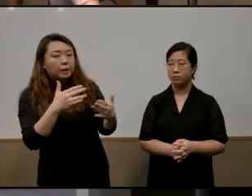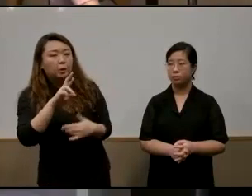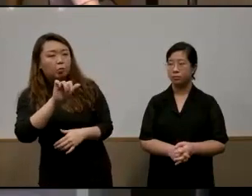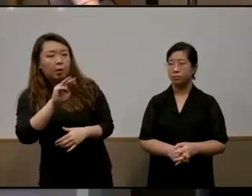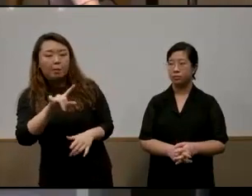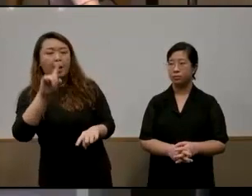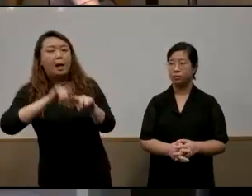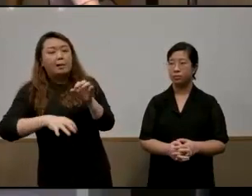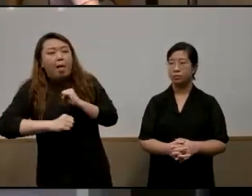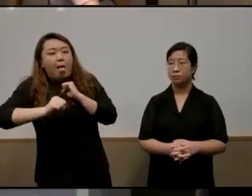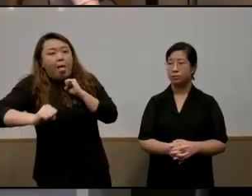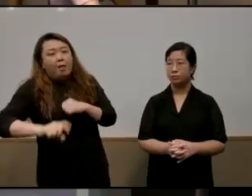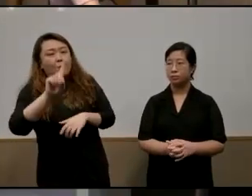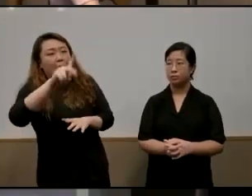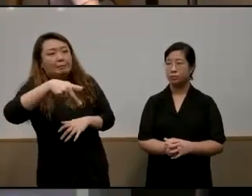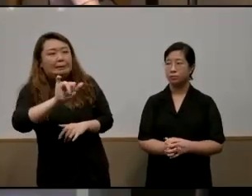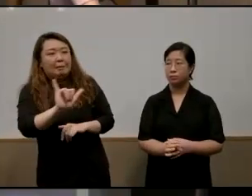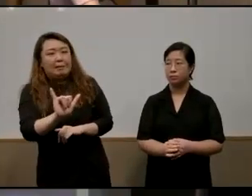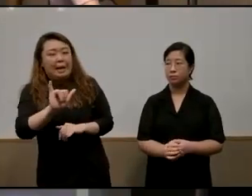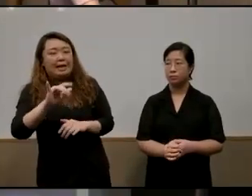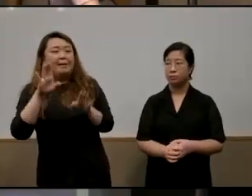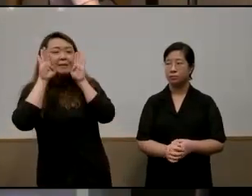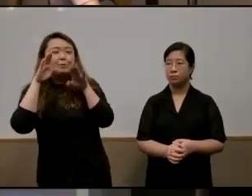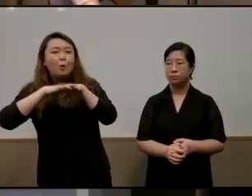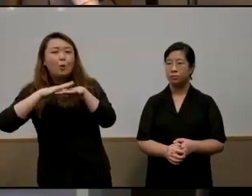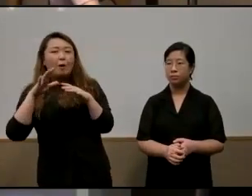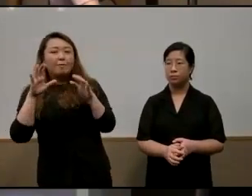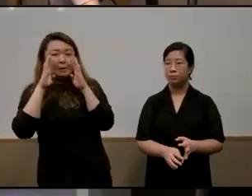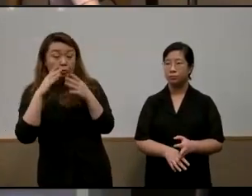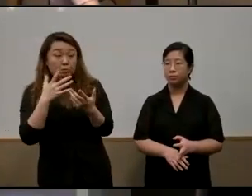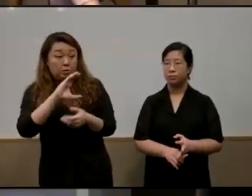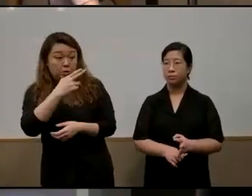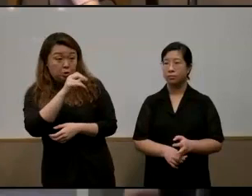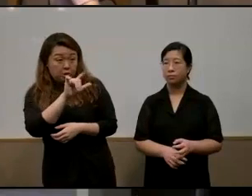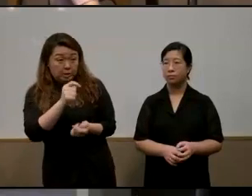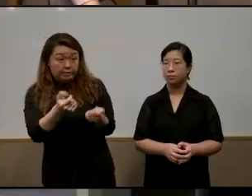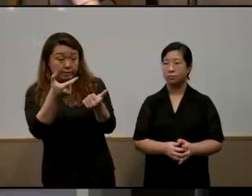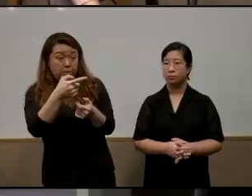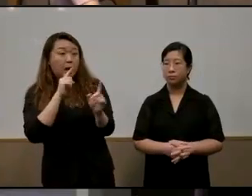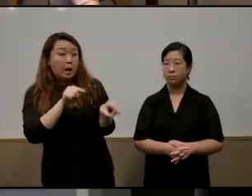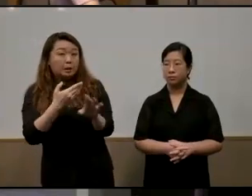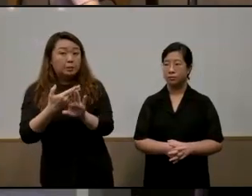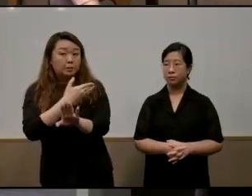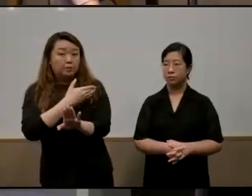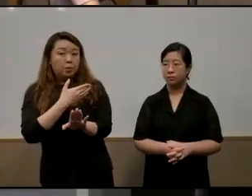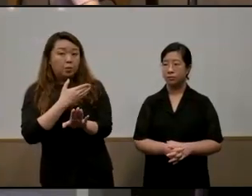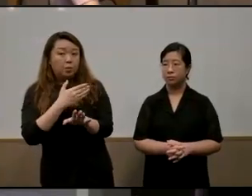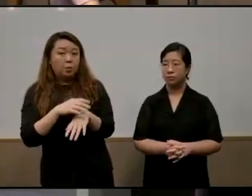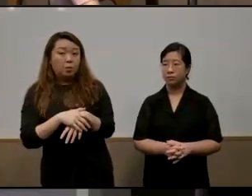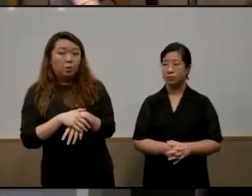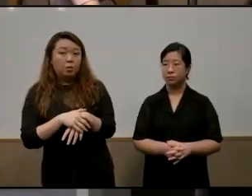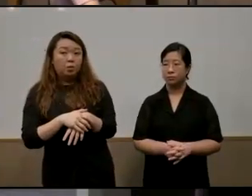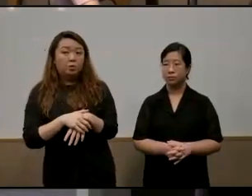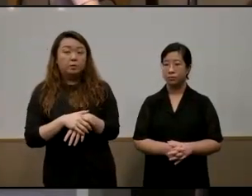cannot until 1pm like a primary school or my facebook like charlene you want to quickly answer the questions before we let uh oh